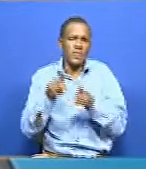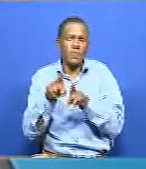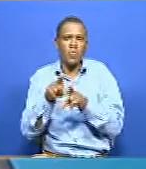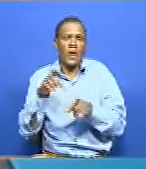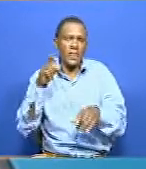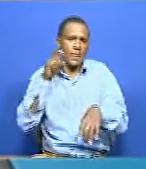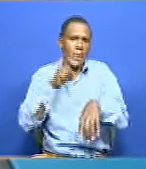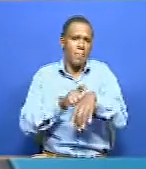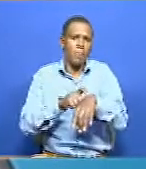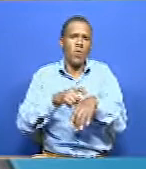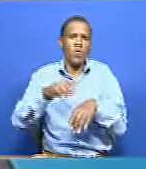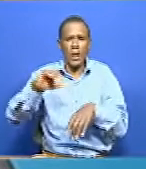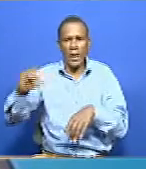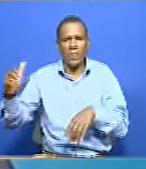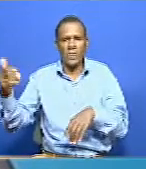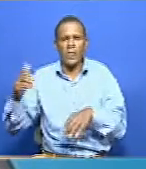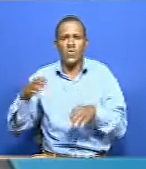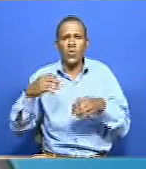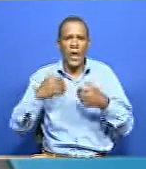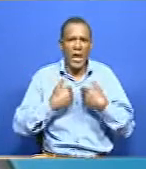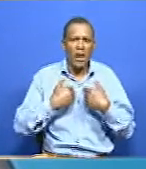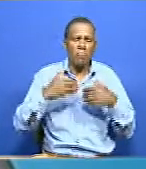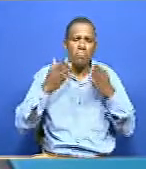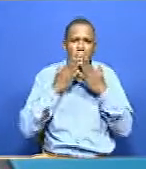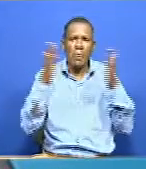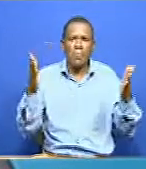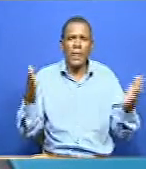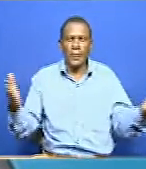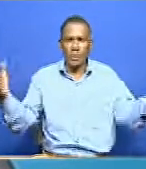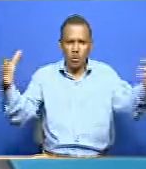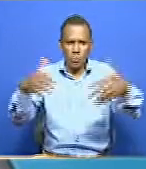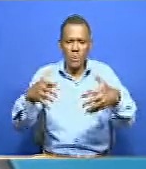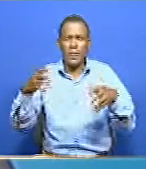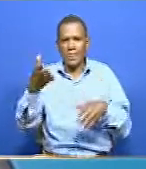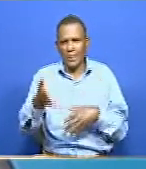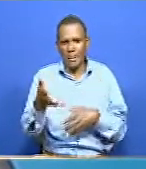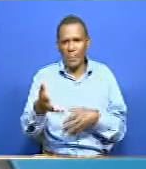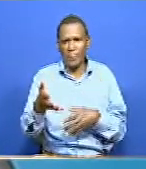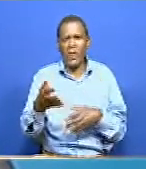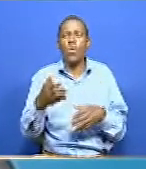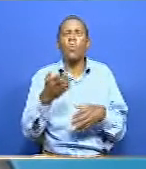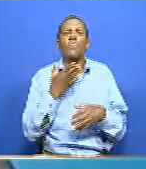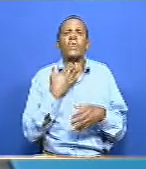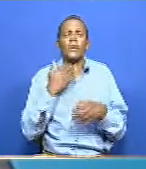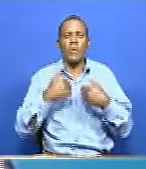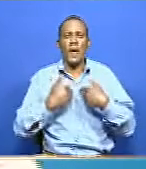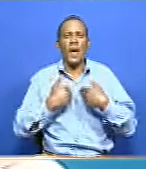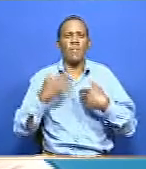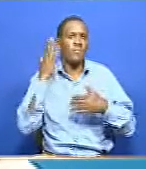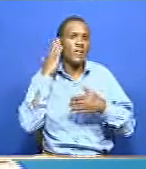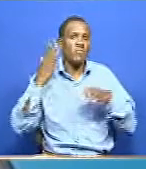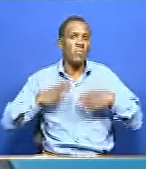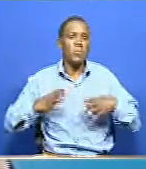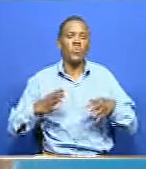in coming up with public participation, but our particular interest at particular was to have deaf person included in the whole